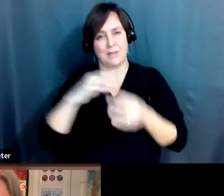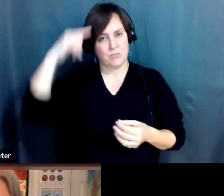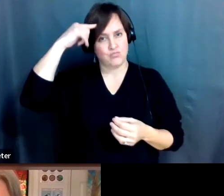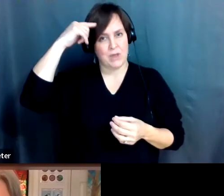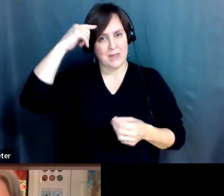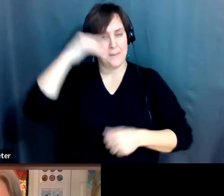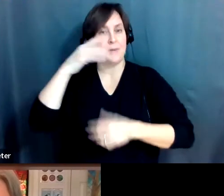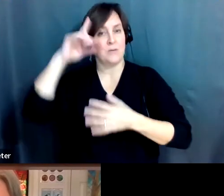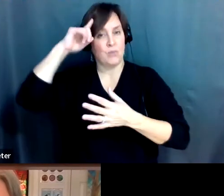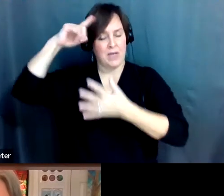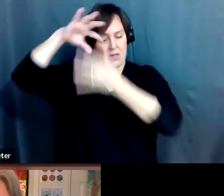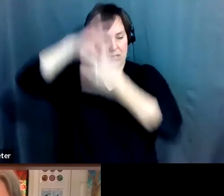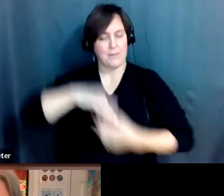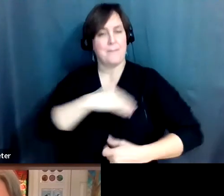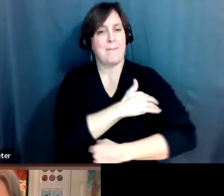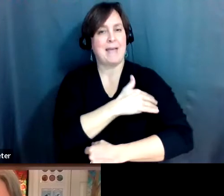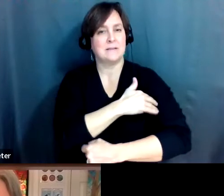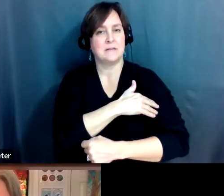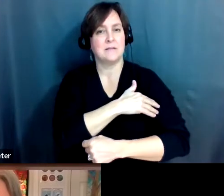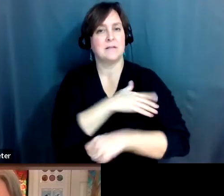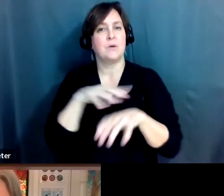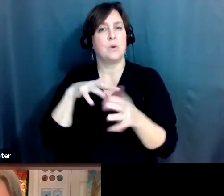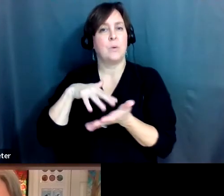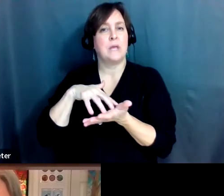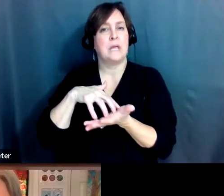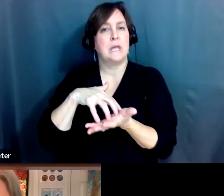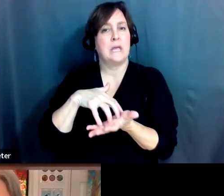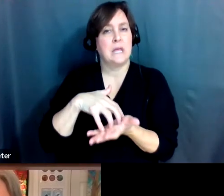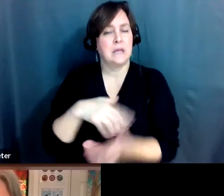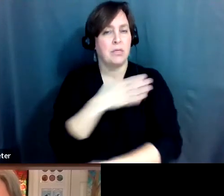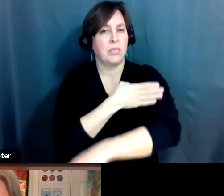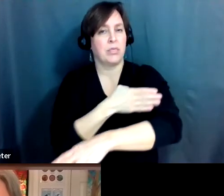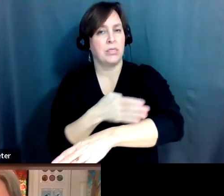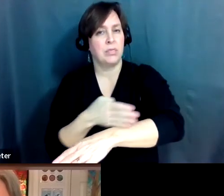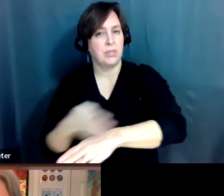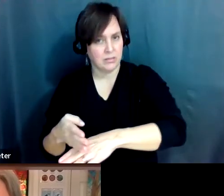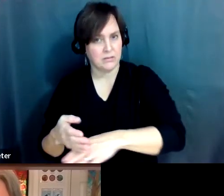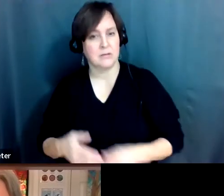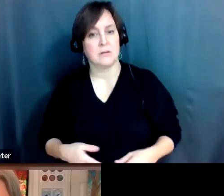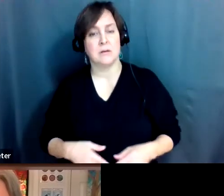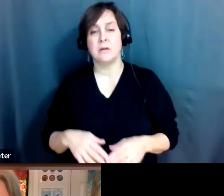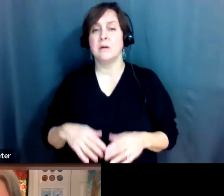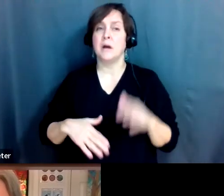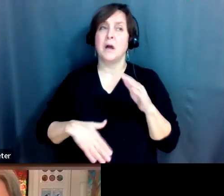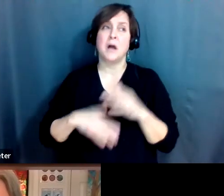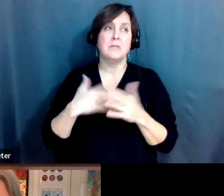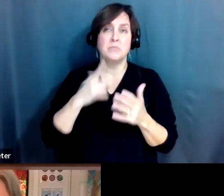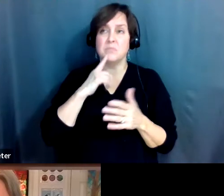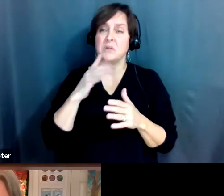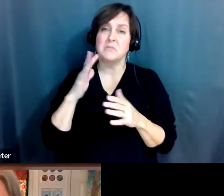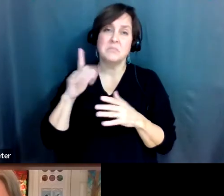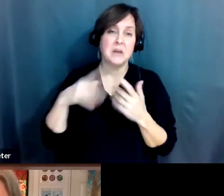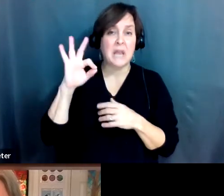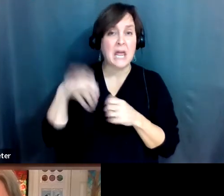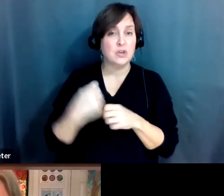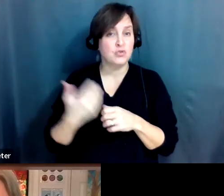up until about 10 years ago, I really was pretty fully capable. I skied,